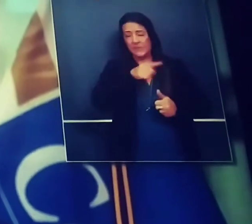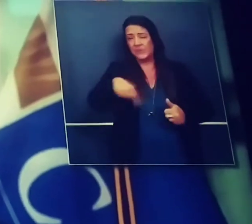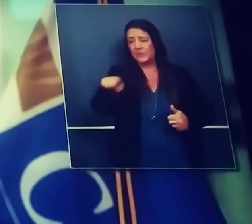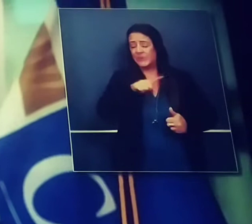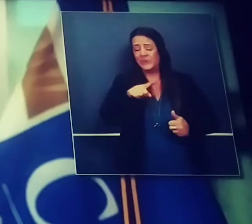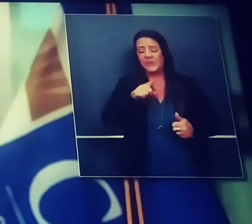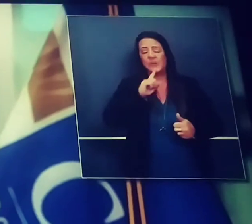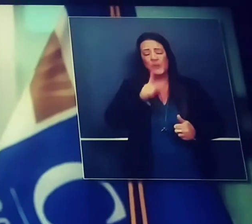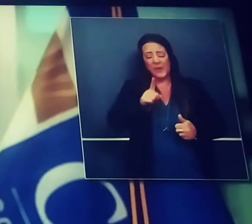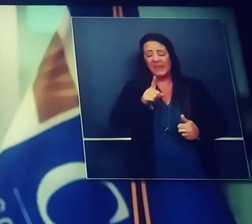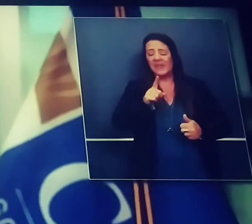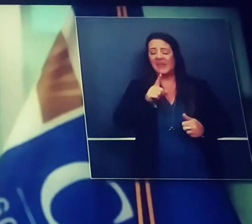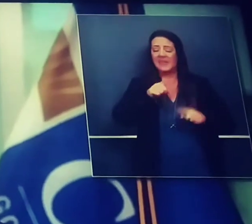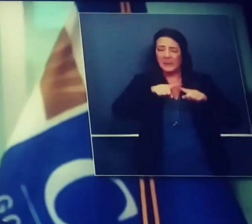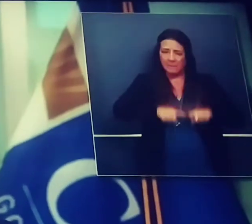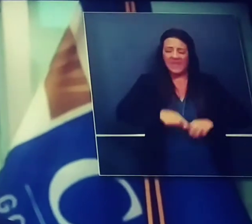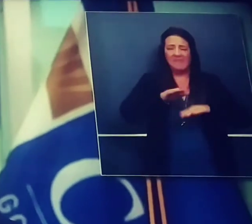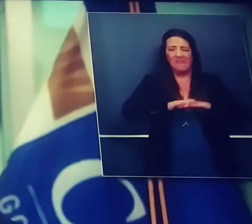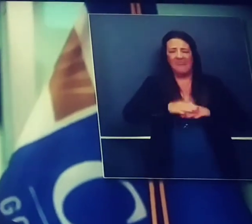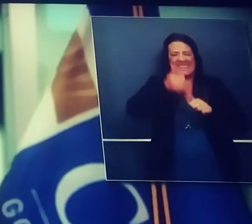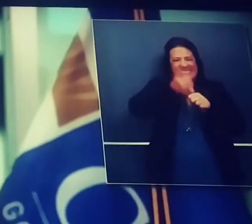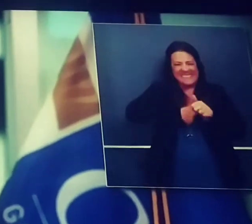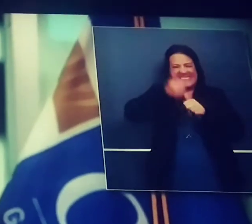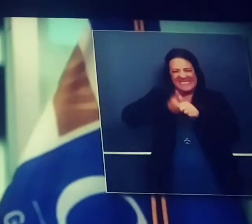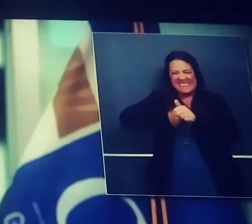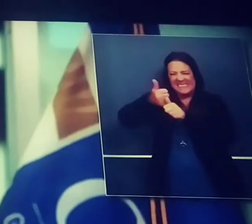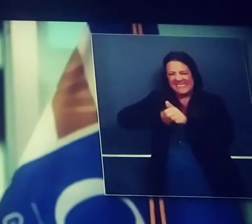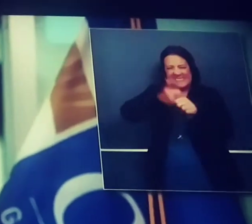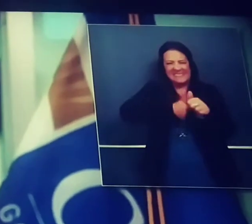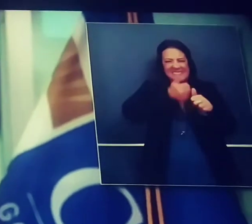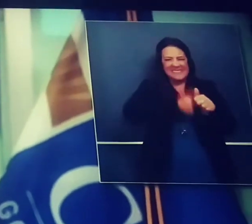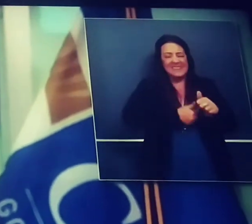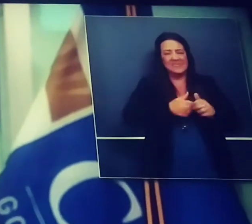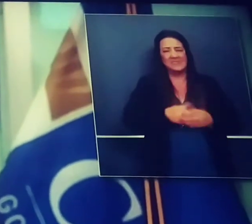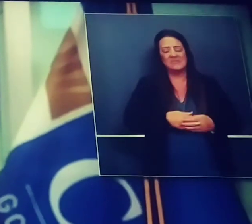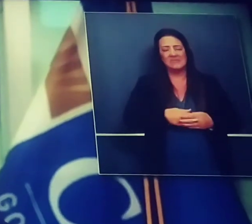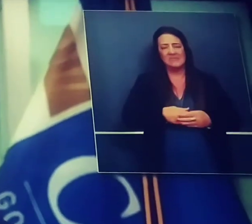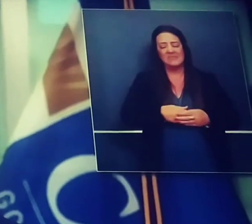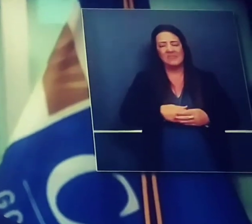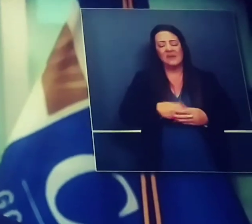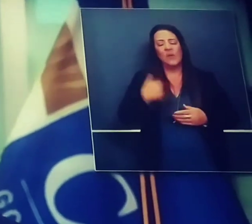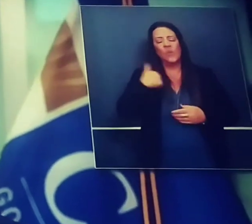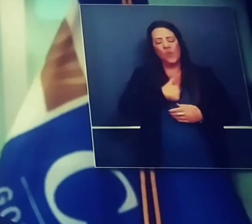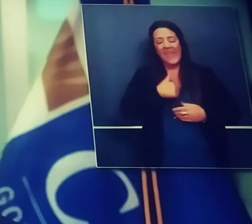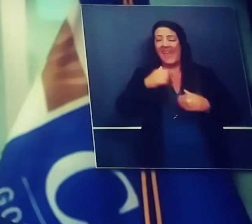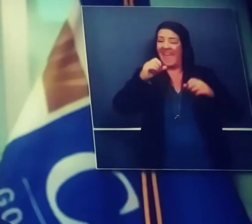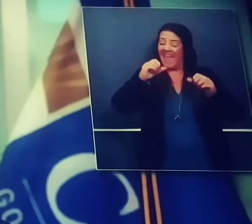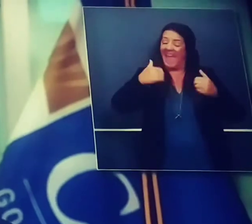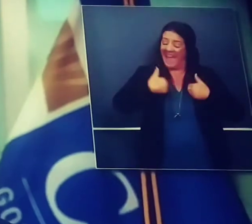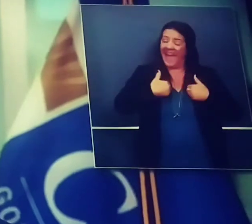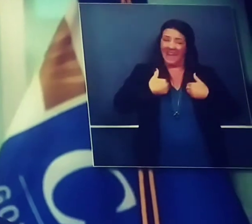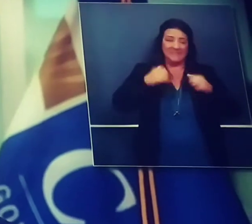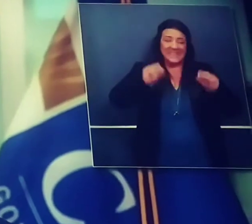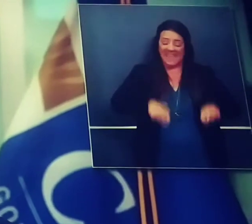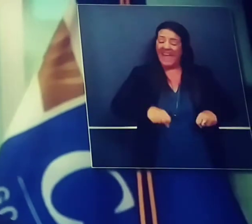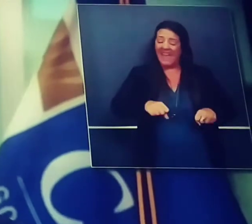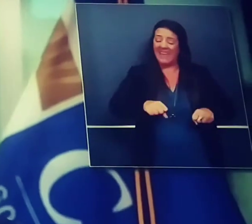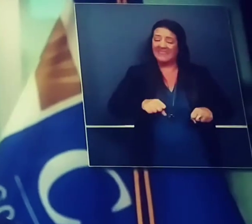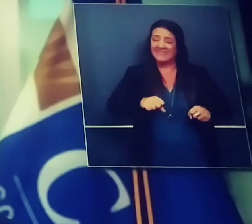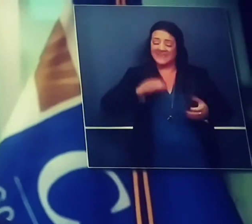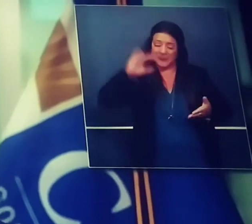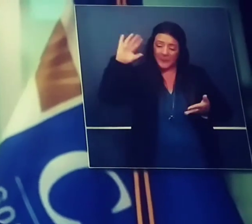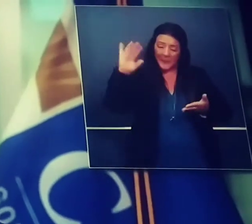we're going to experience even more horrific outcomes into the future. We have the ability to bend this curve.